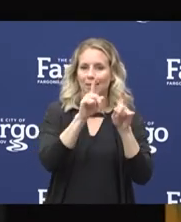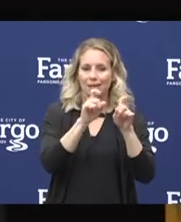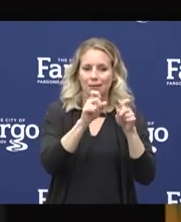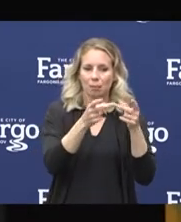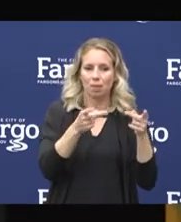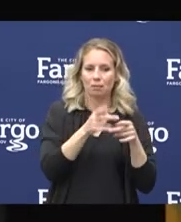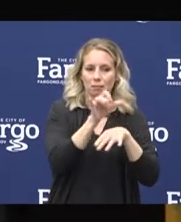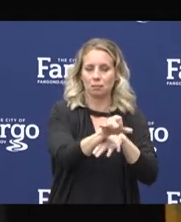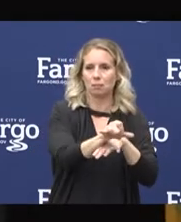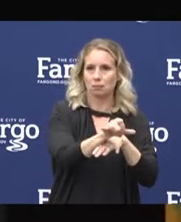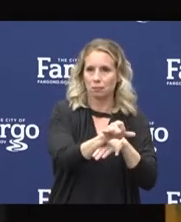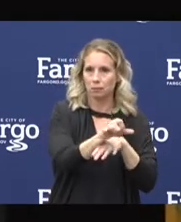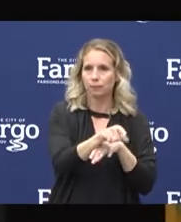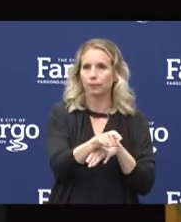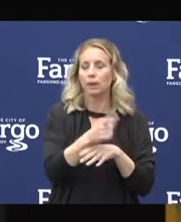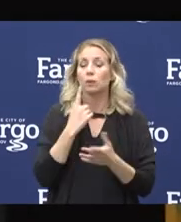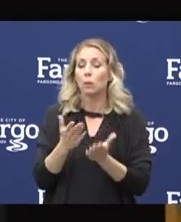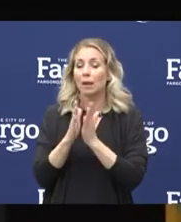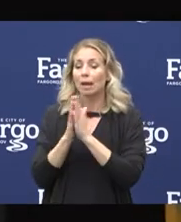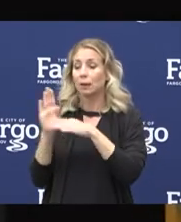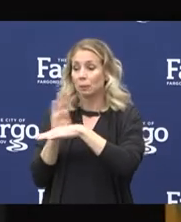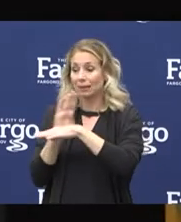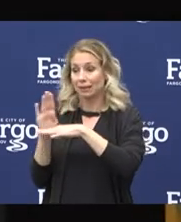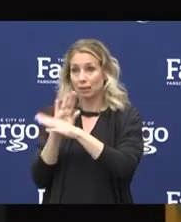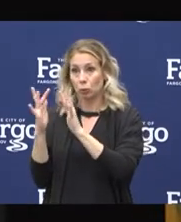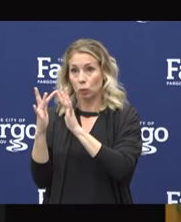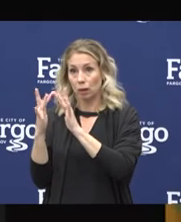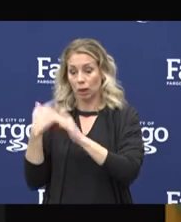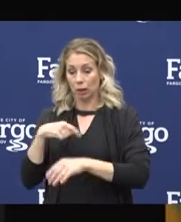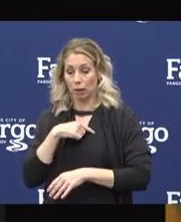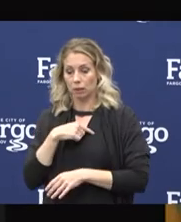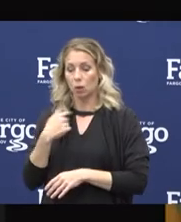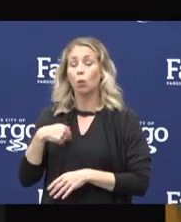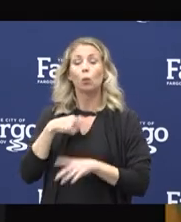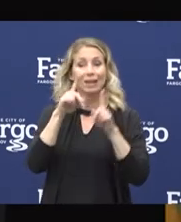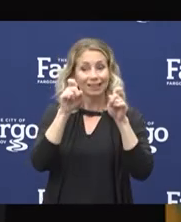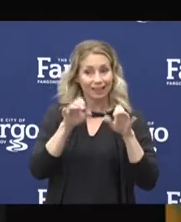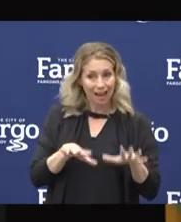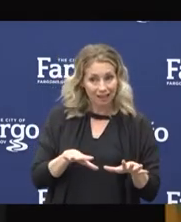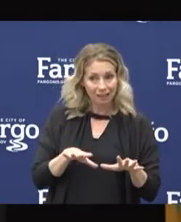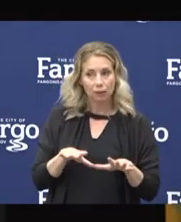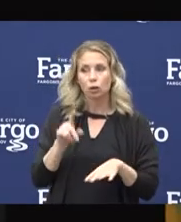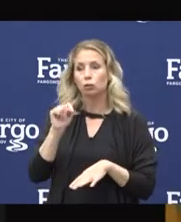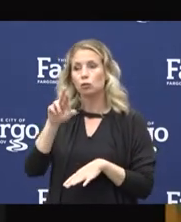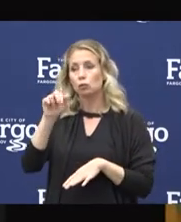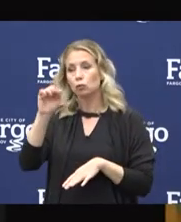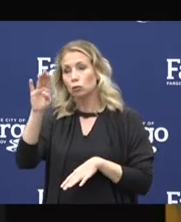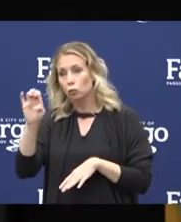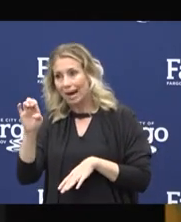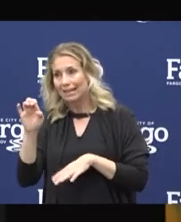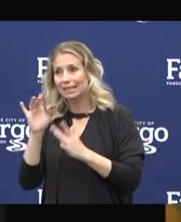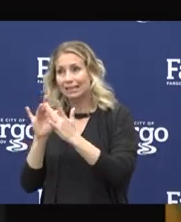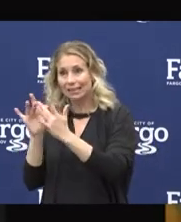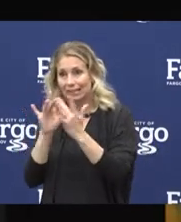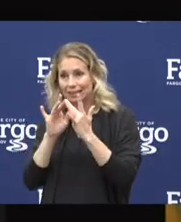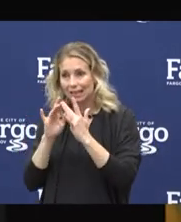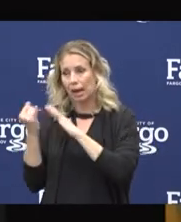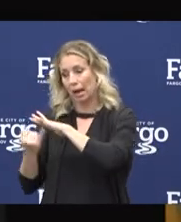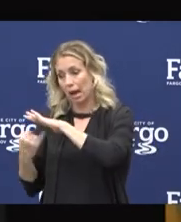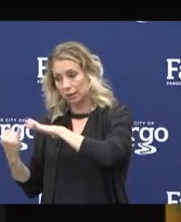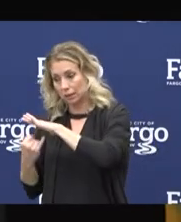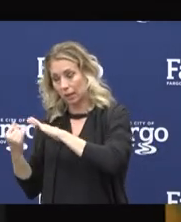Asking businesses to reach out. Remember, we test, we trace, we isolate. And you can contact or